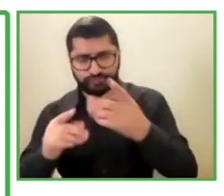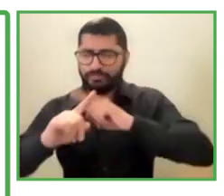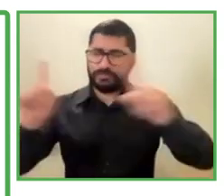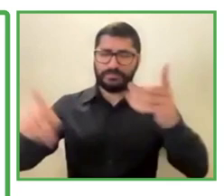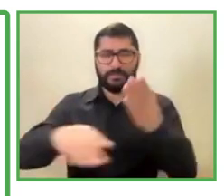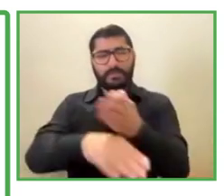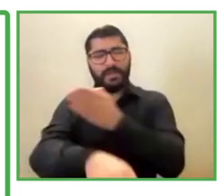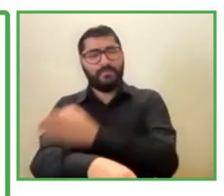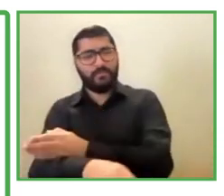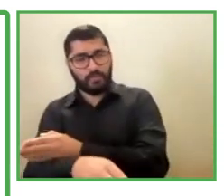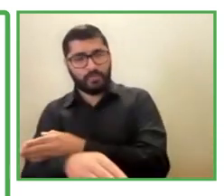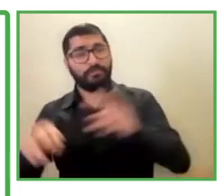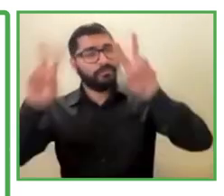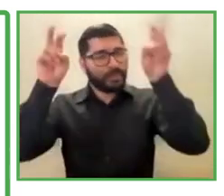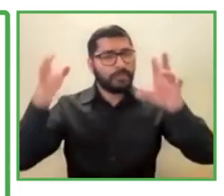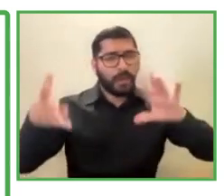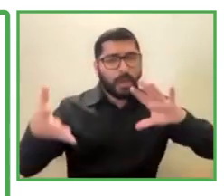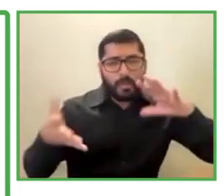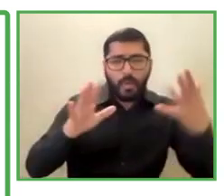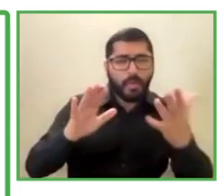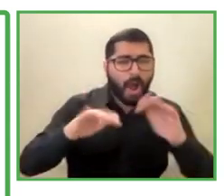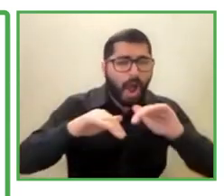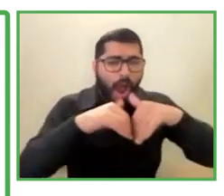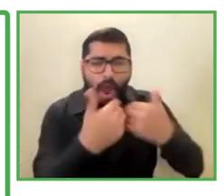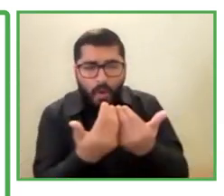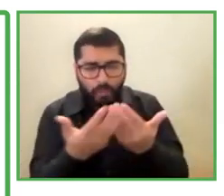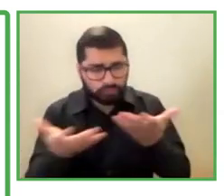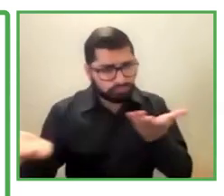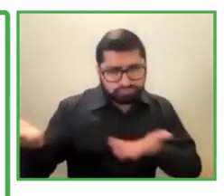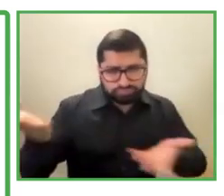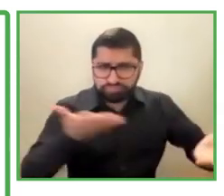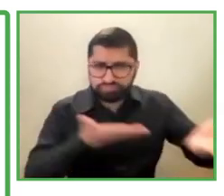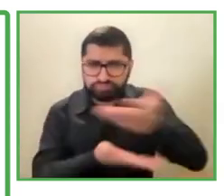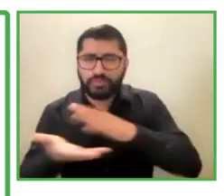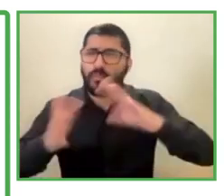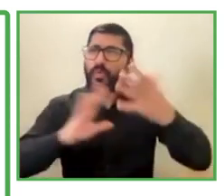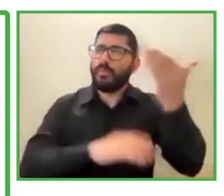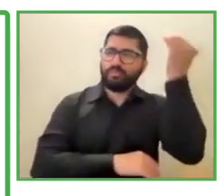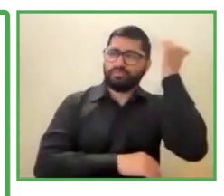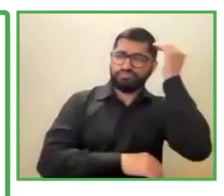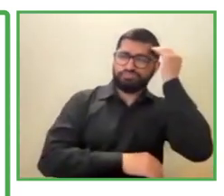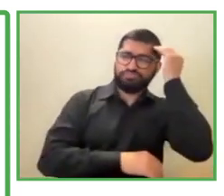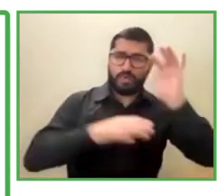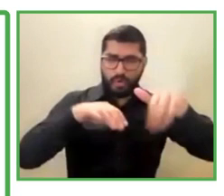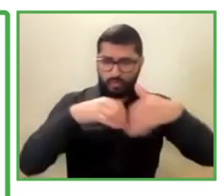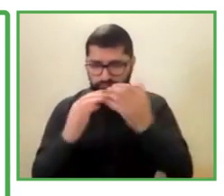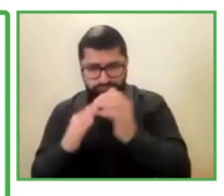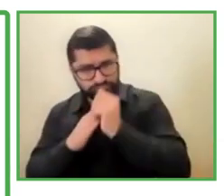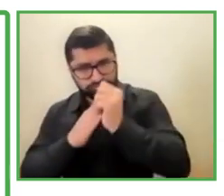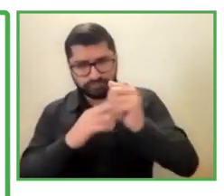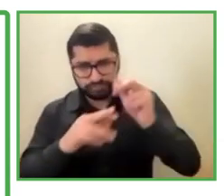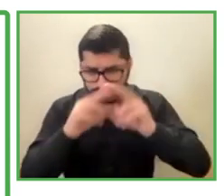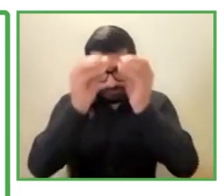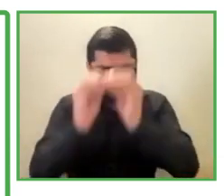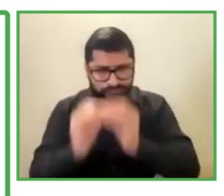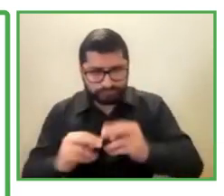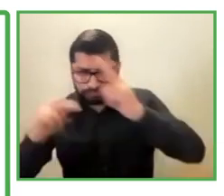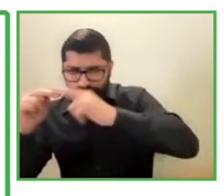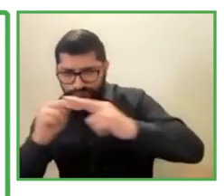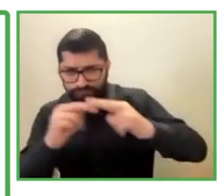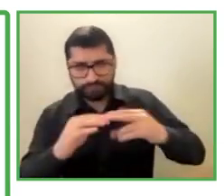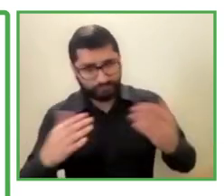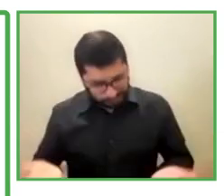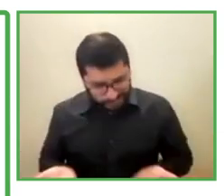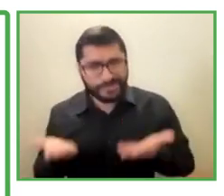So the way we go about is that, you know, while we bring in the disability inclusion expertise, we tell our leaders, we educate